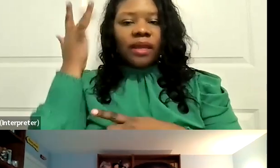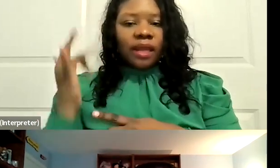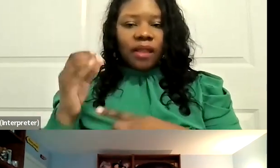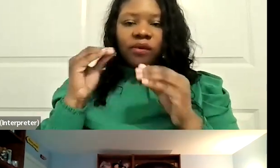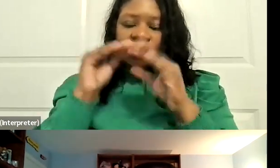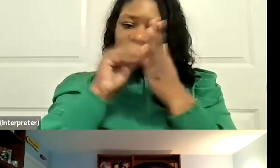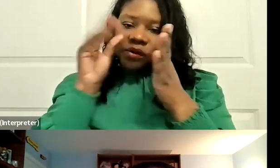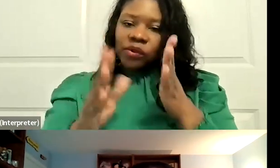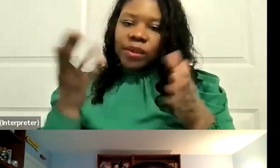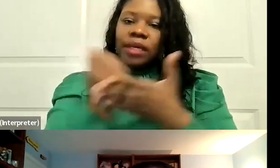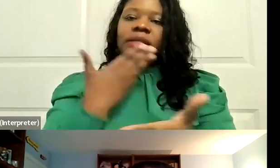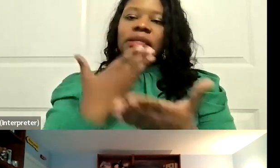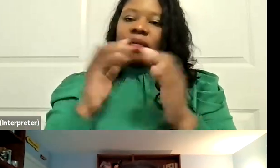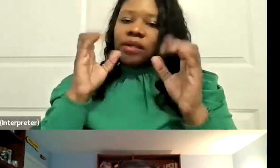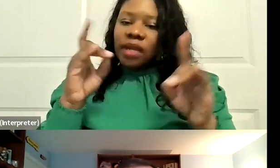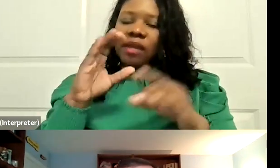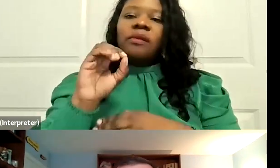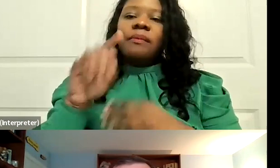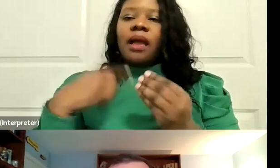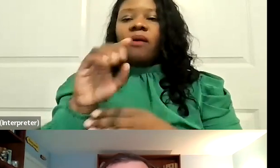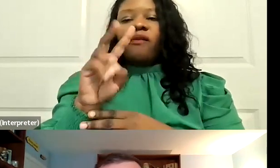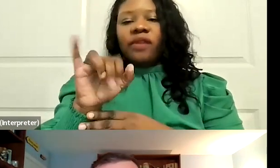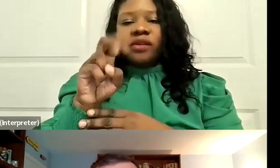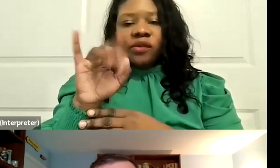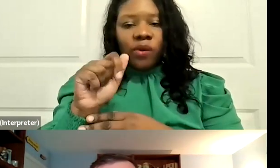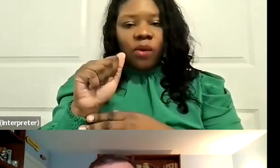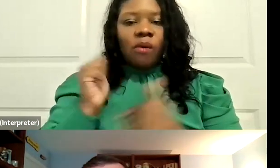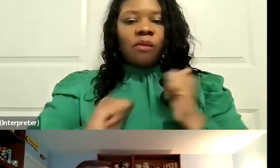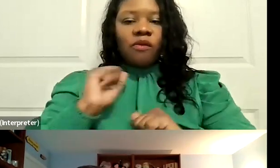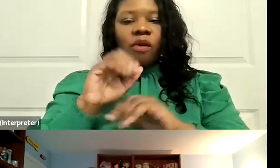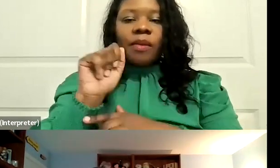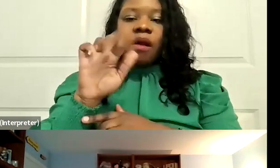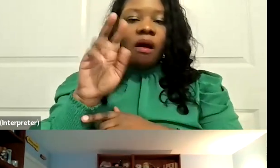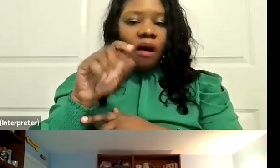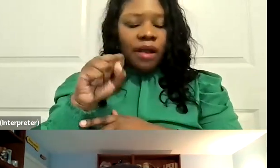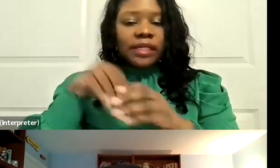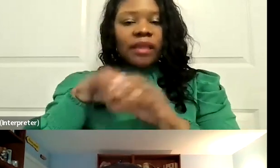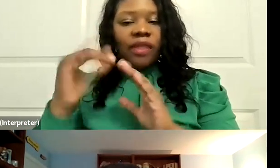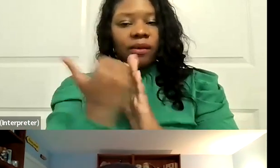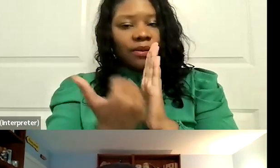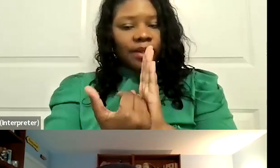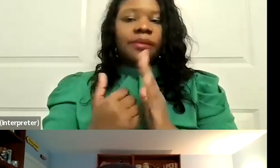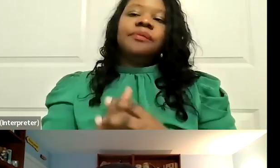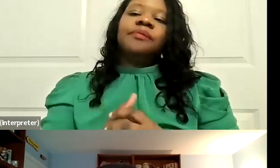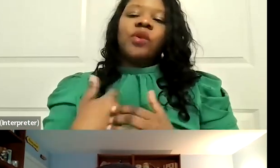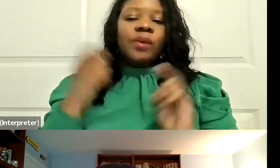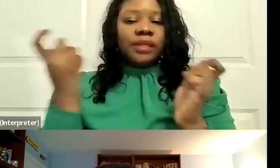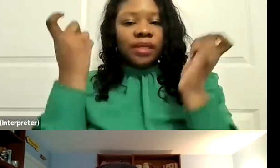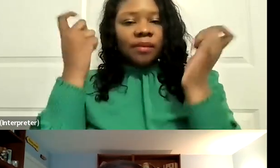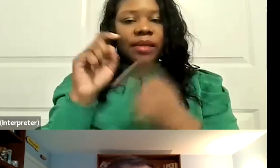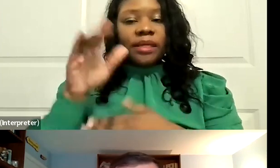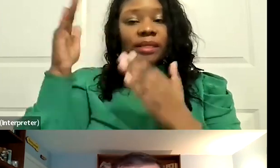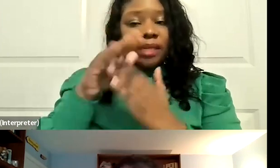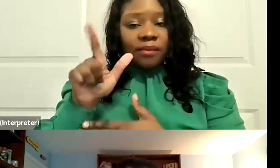that includes the visual and performing arts in their curriculum. and we're celebrating. So, Prop 28